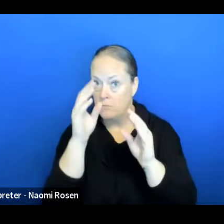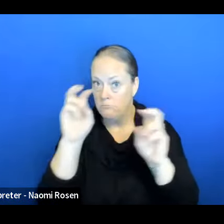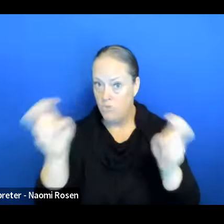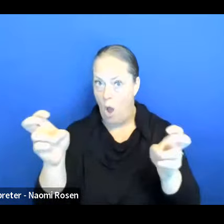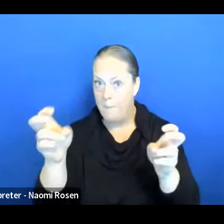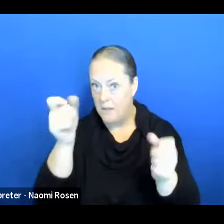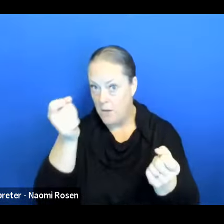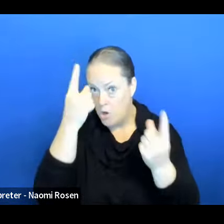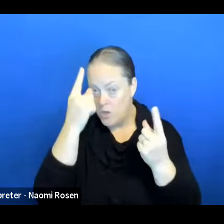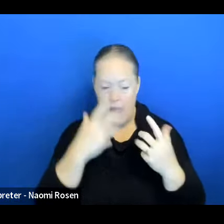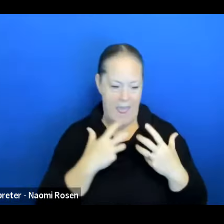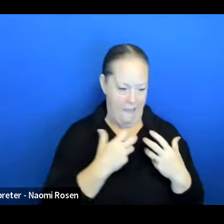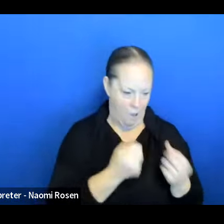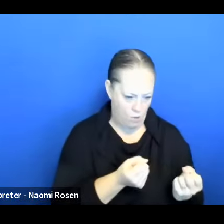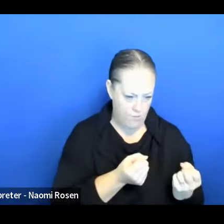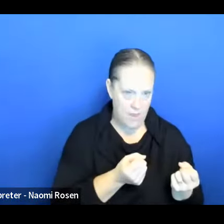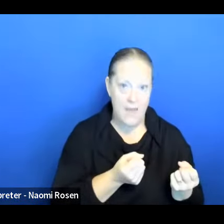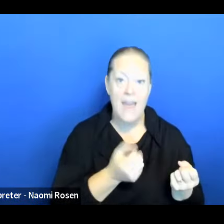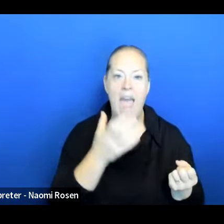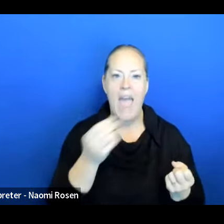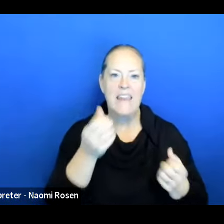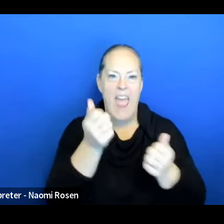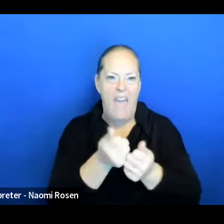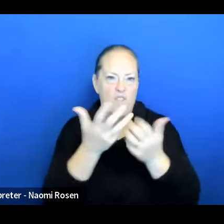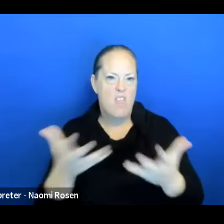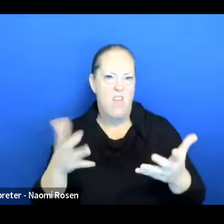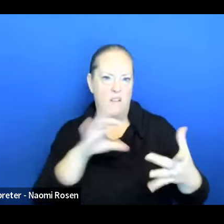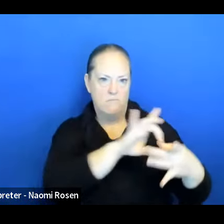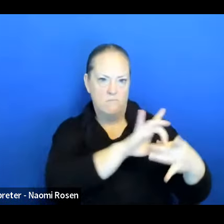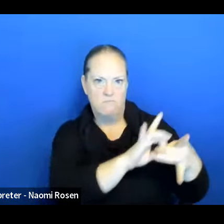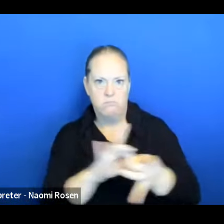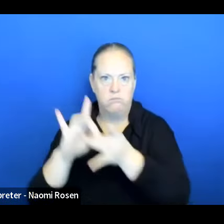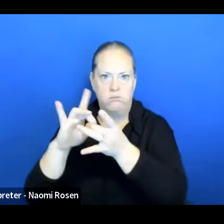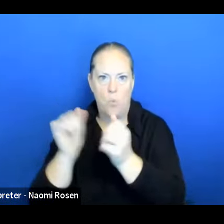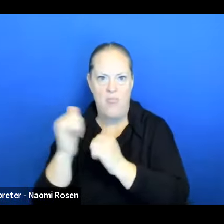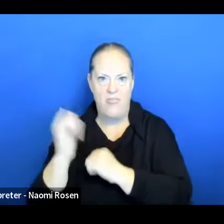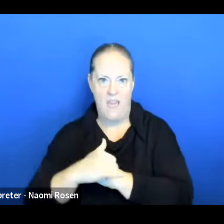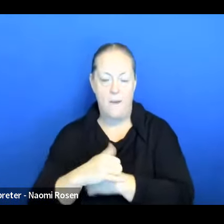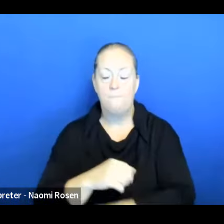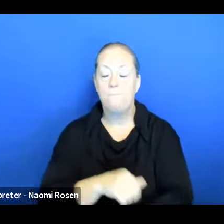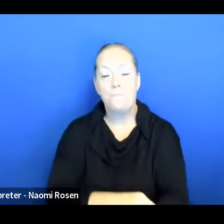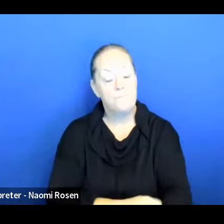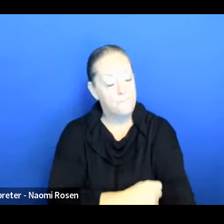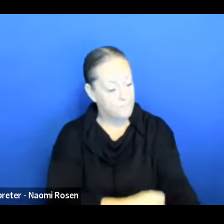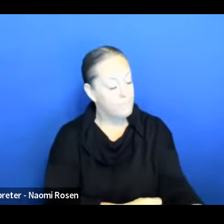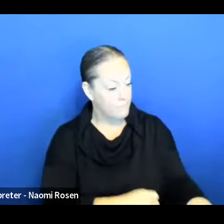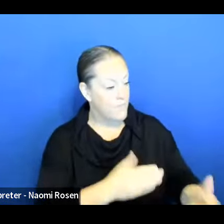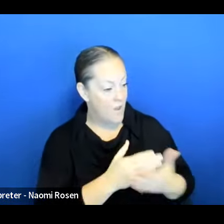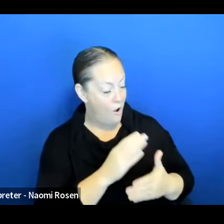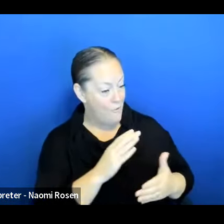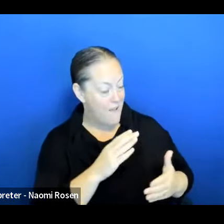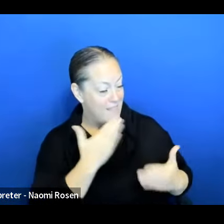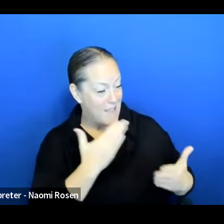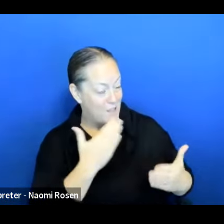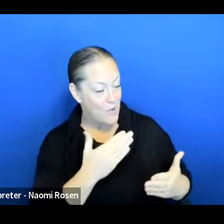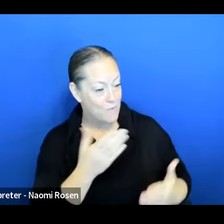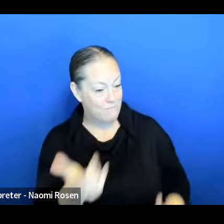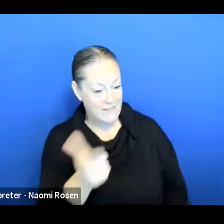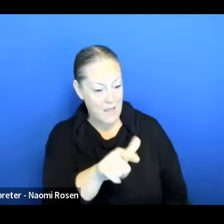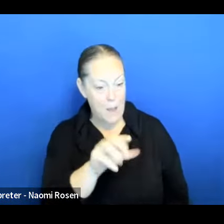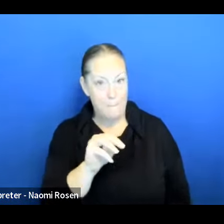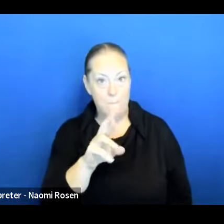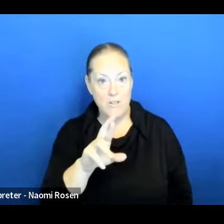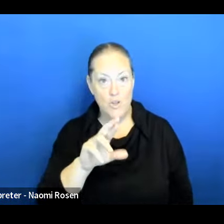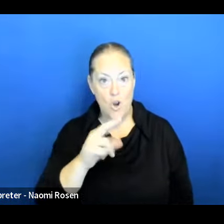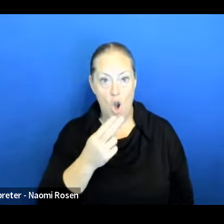health and everything that comes with that. Absolutely. Thank you. Mr. Harper. Yeah.